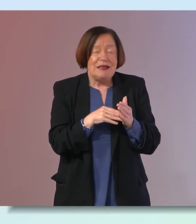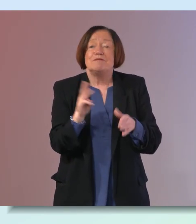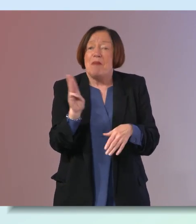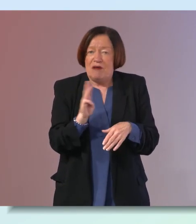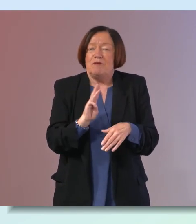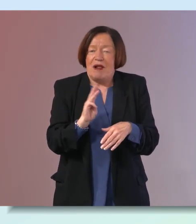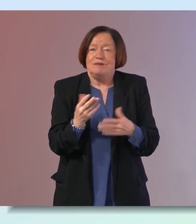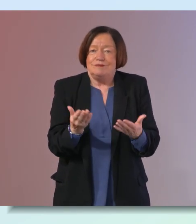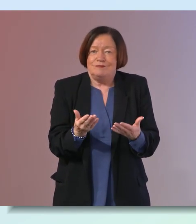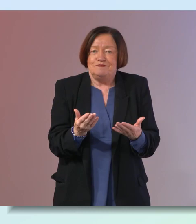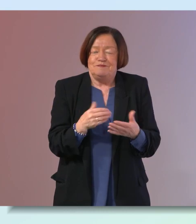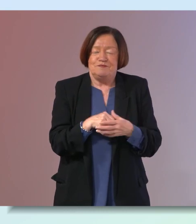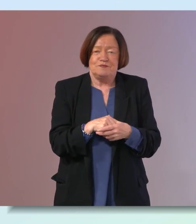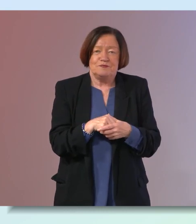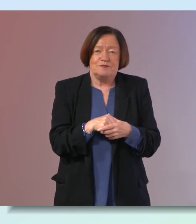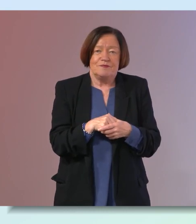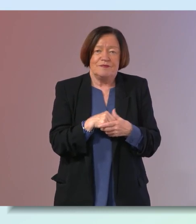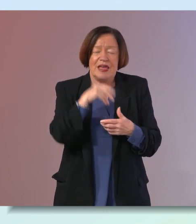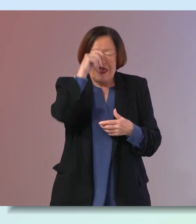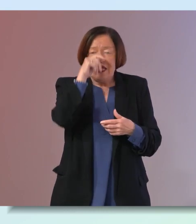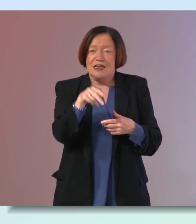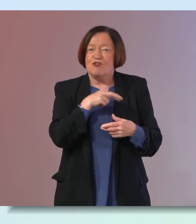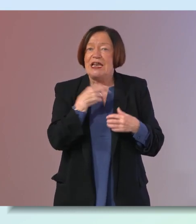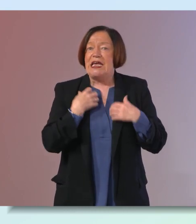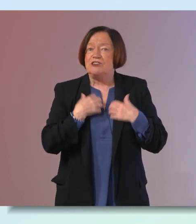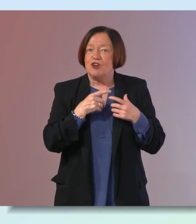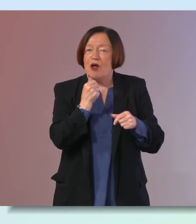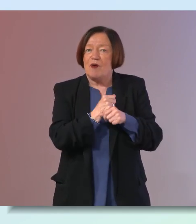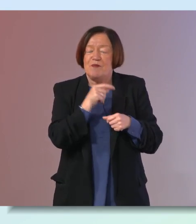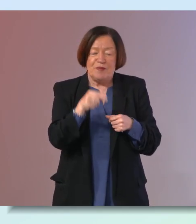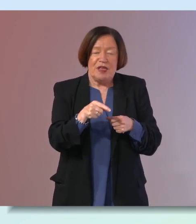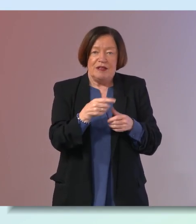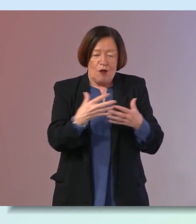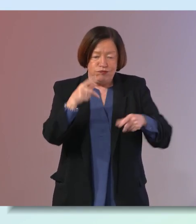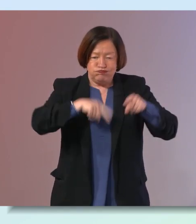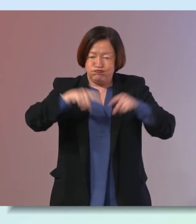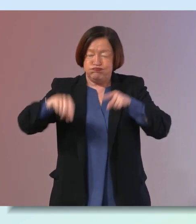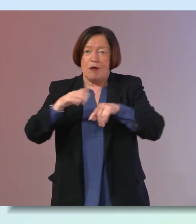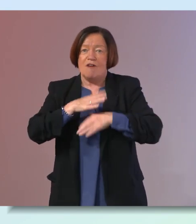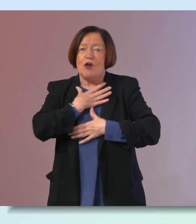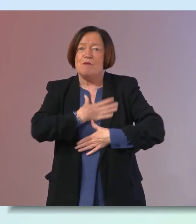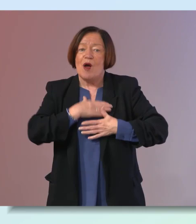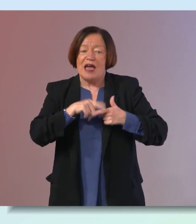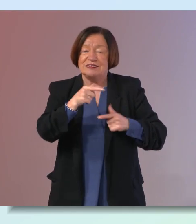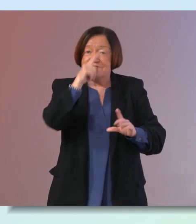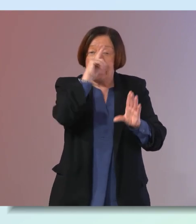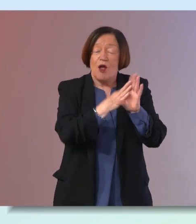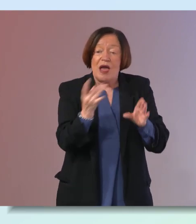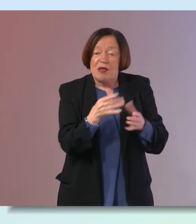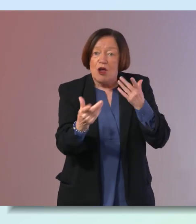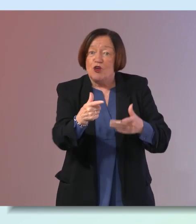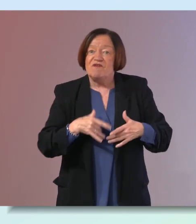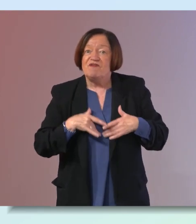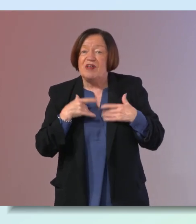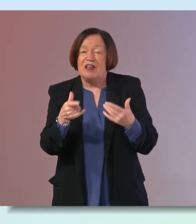absolutely it's possible and um i think that's really interesting when we talk about this this whole spectrum of emotions and in psychology when we ask people how they're feeling